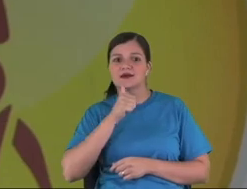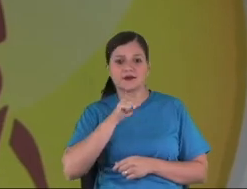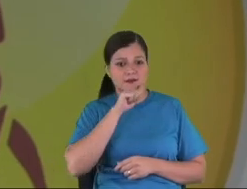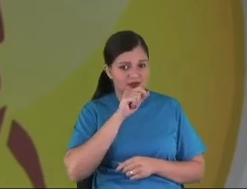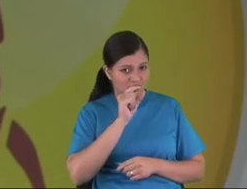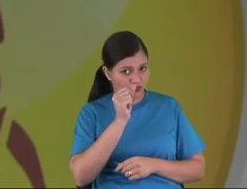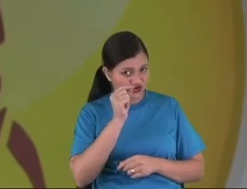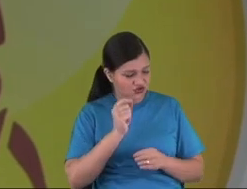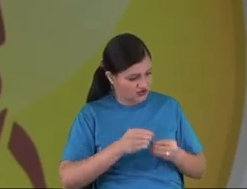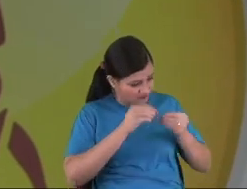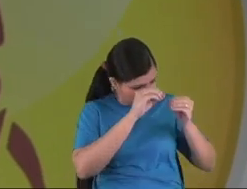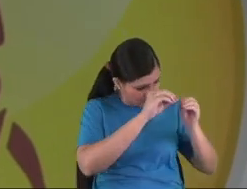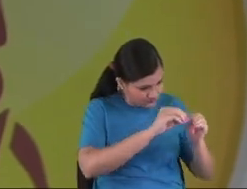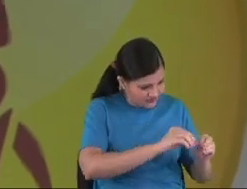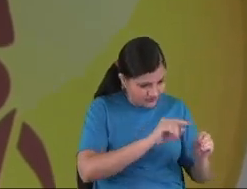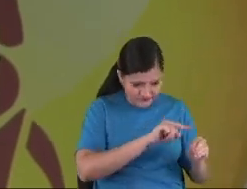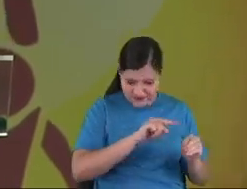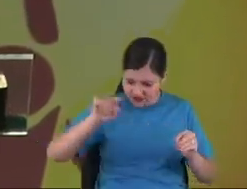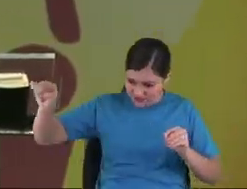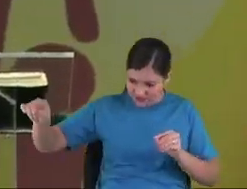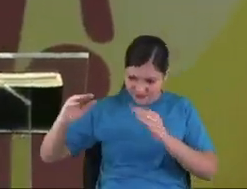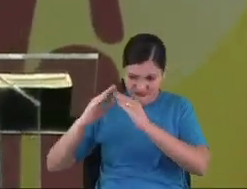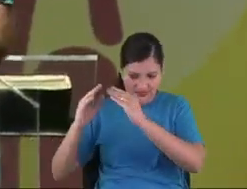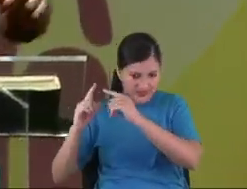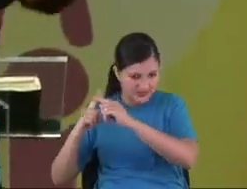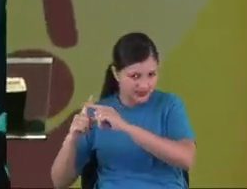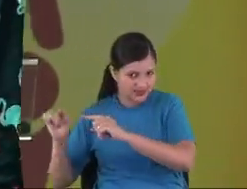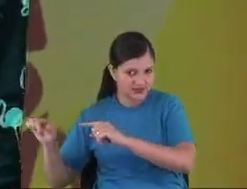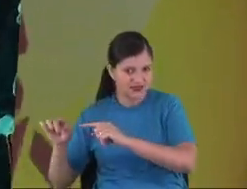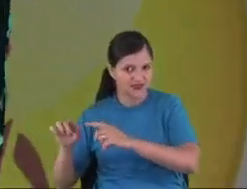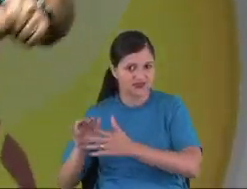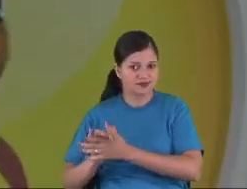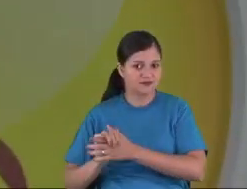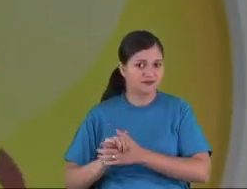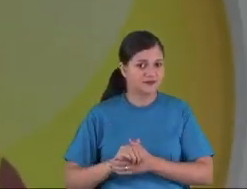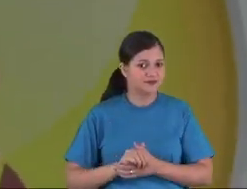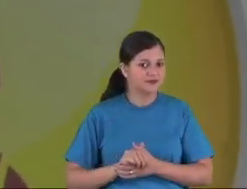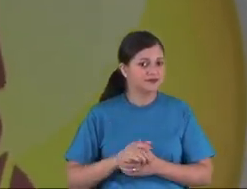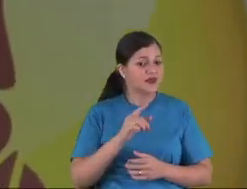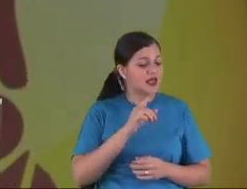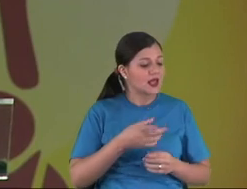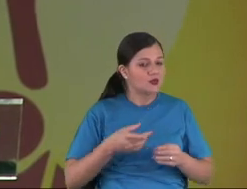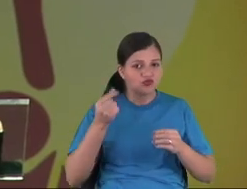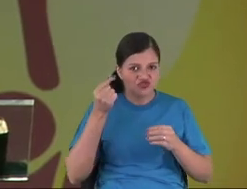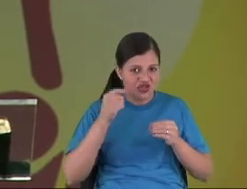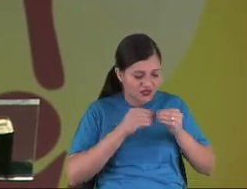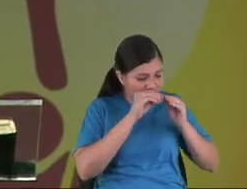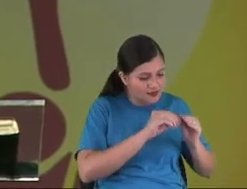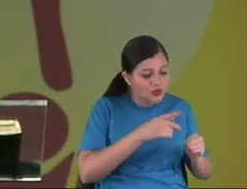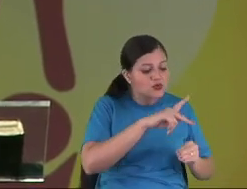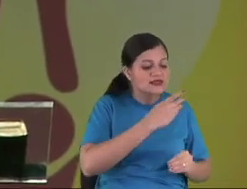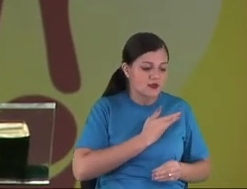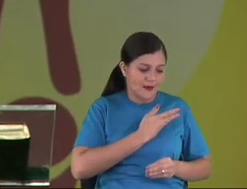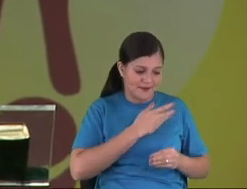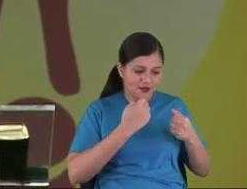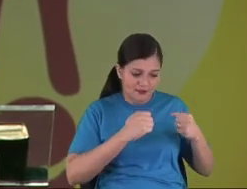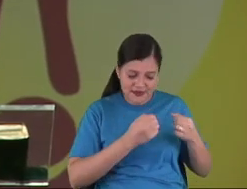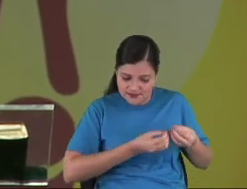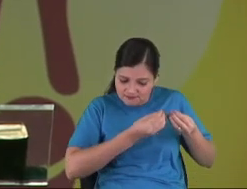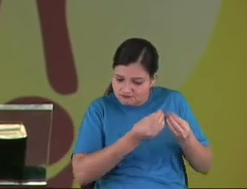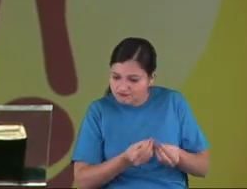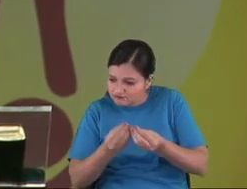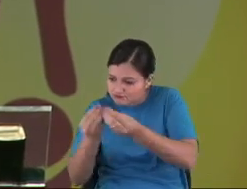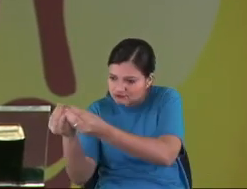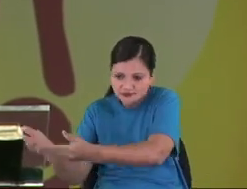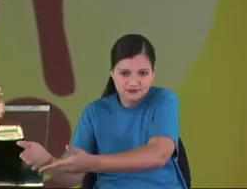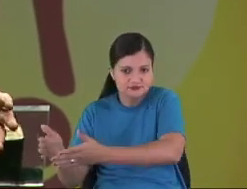my dad and my mom gave me money and say, okay, give it to your friend that needs it. Give it as